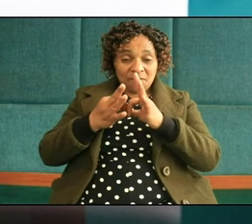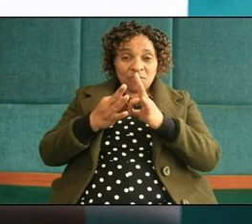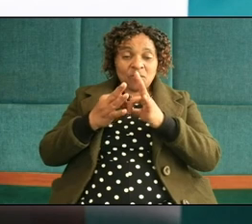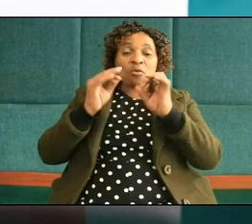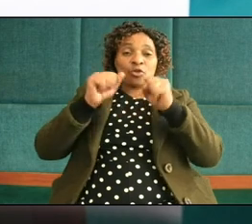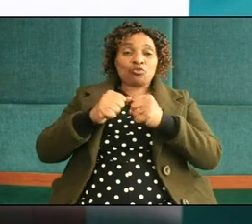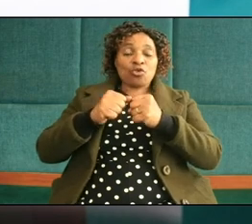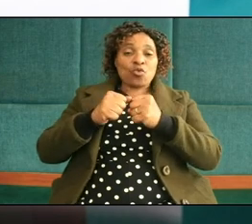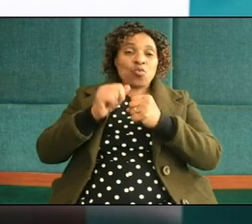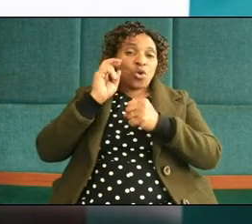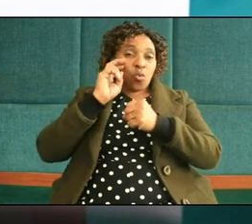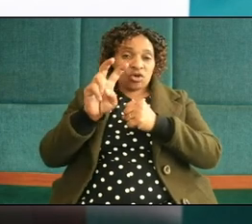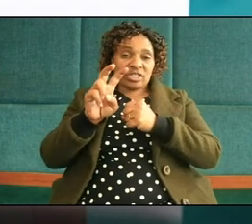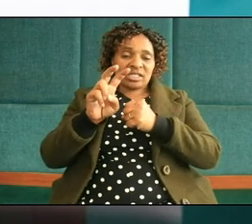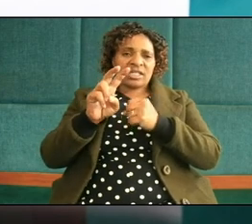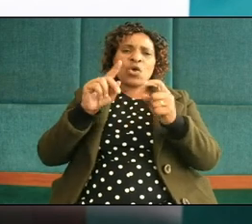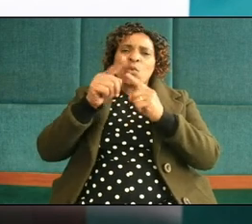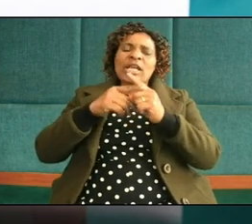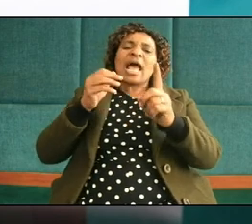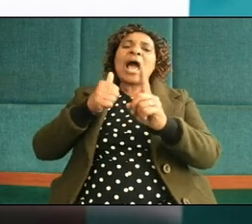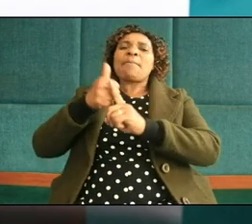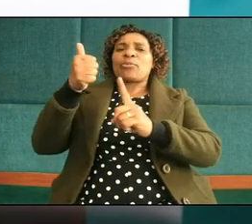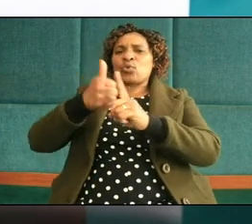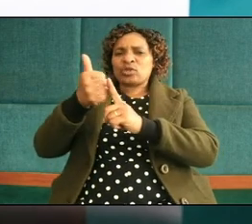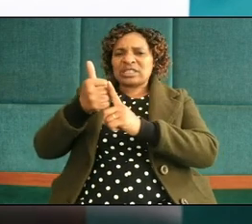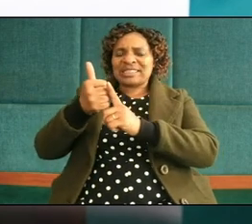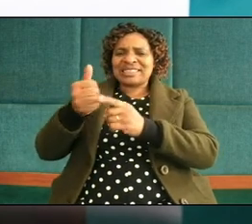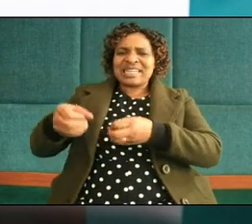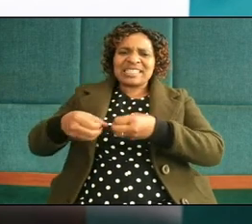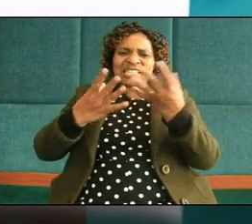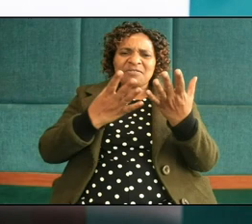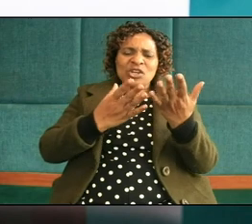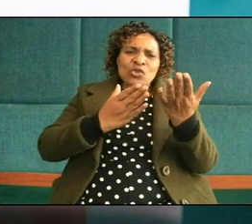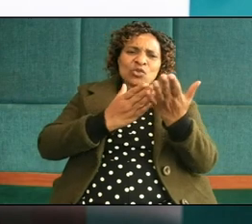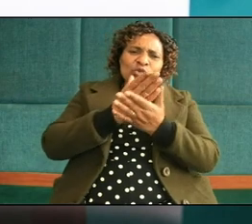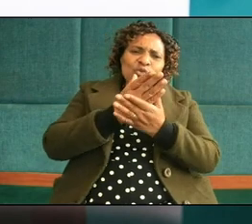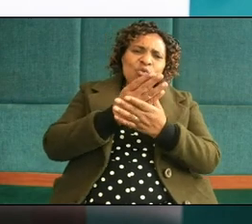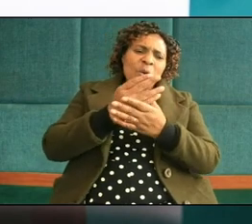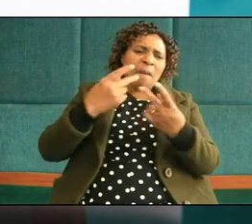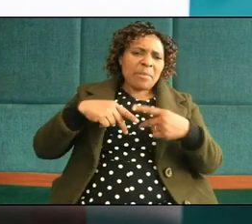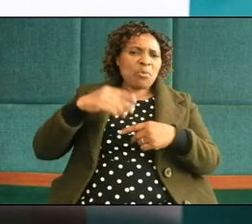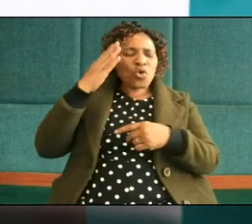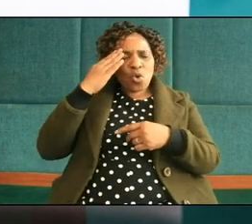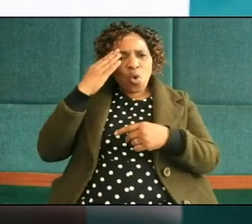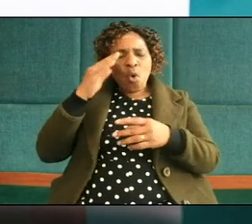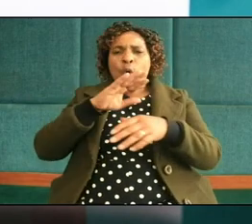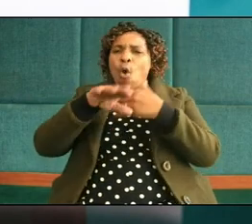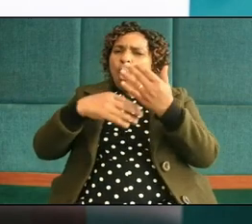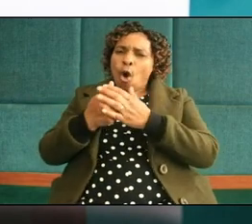when abuse is perpetrated by a Christian the damage is all the greater